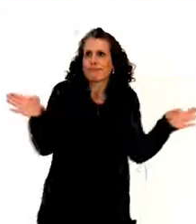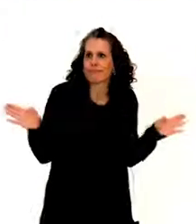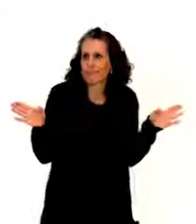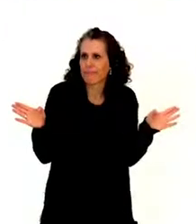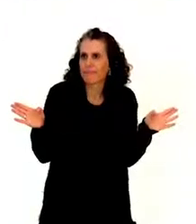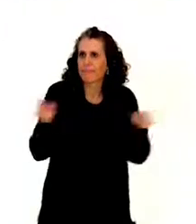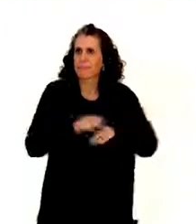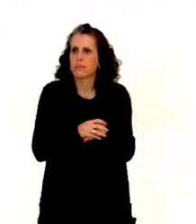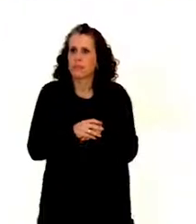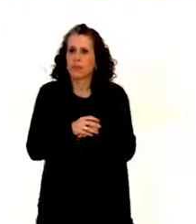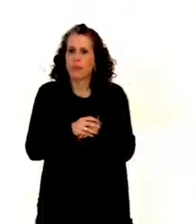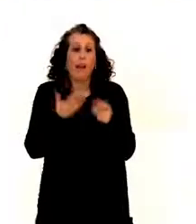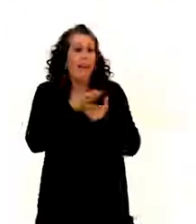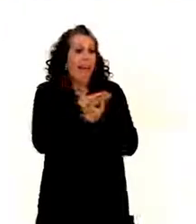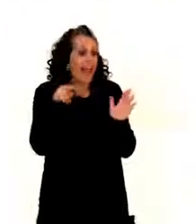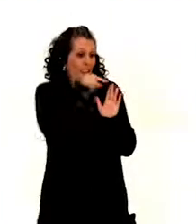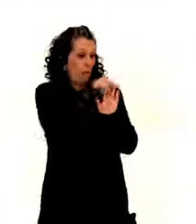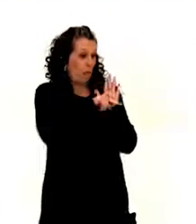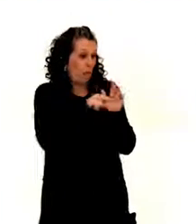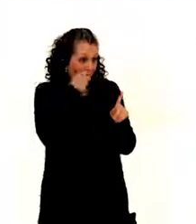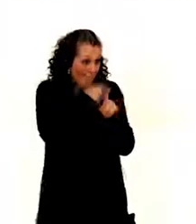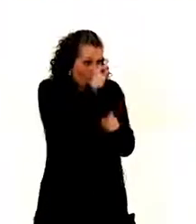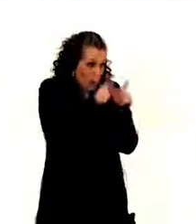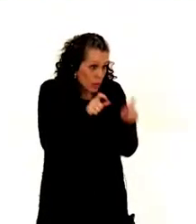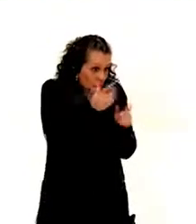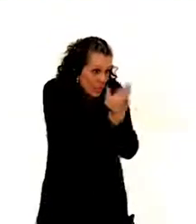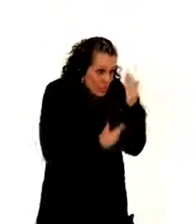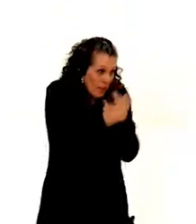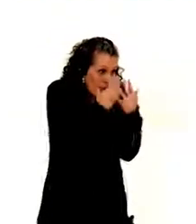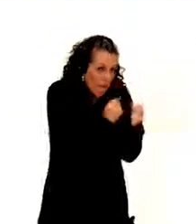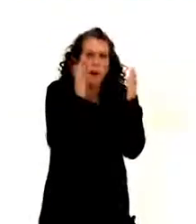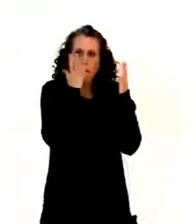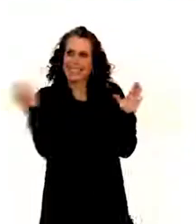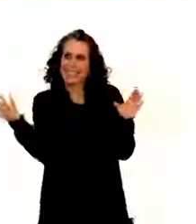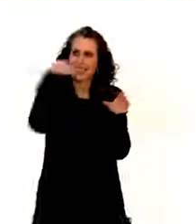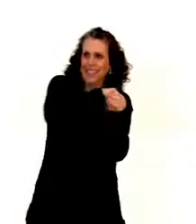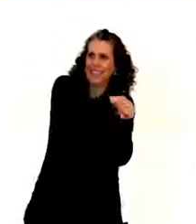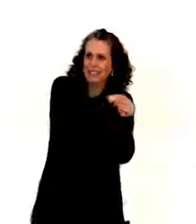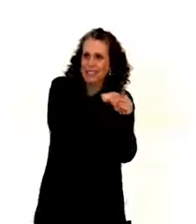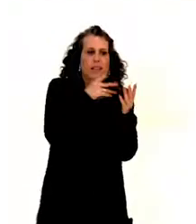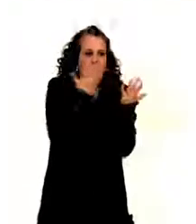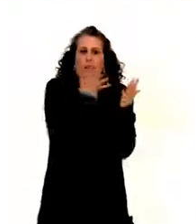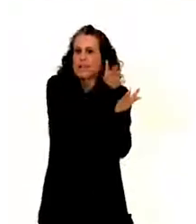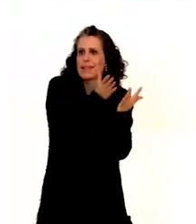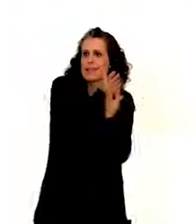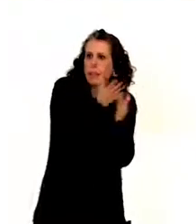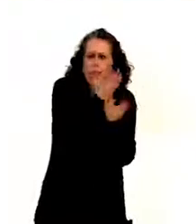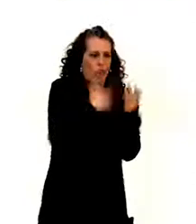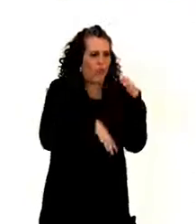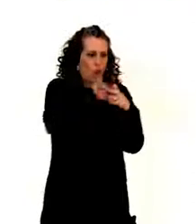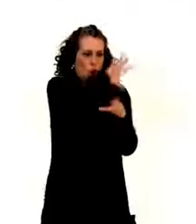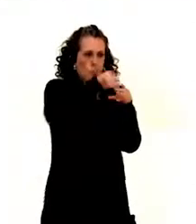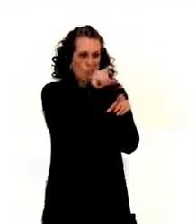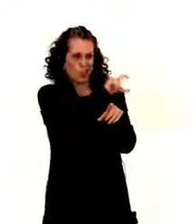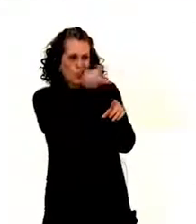issues that are relevant to persons with disabilities have to have that accessibility, full inclusion clause.